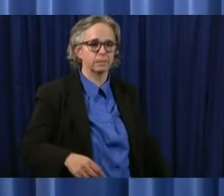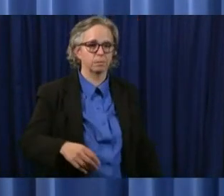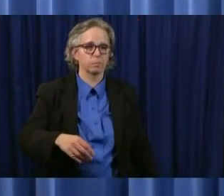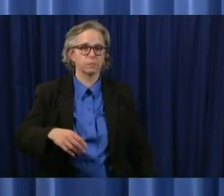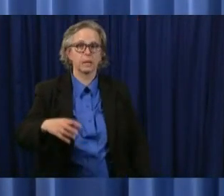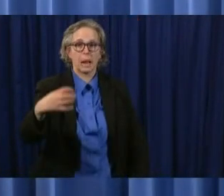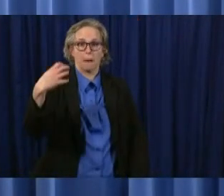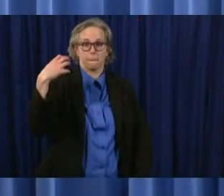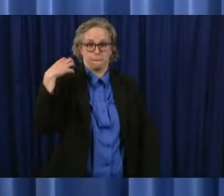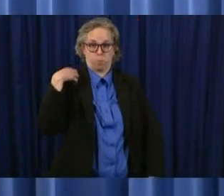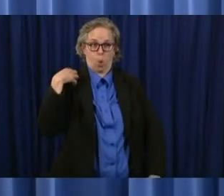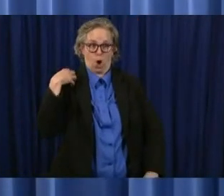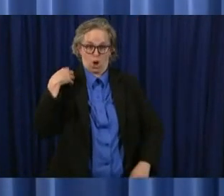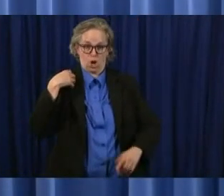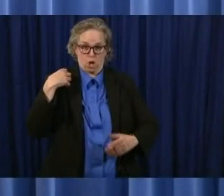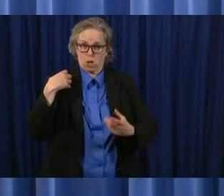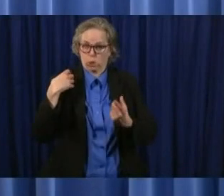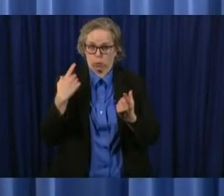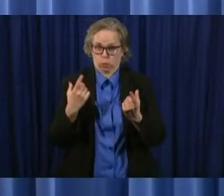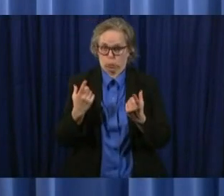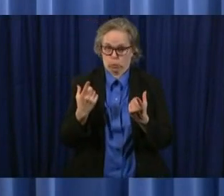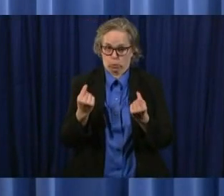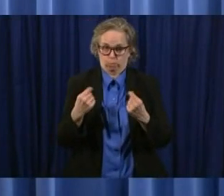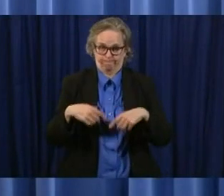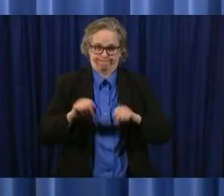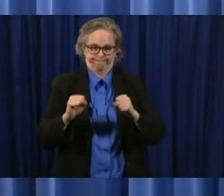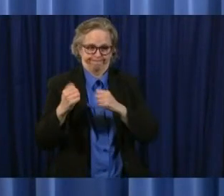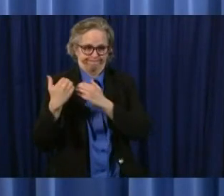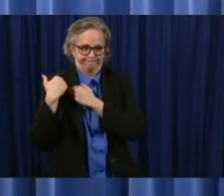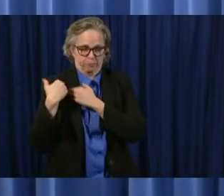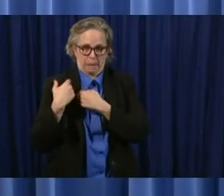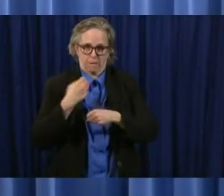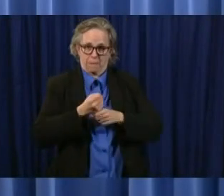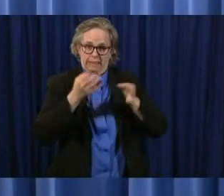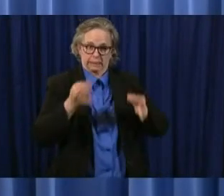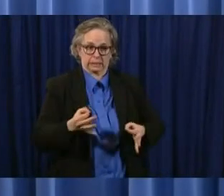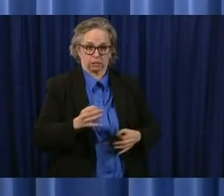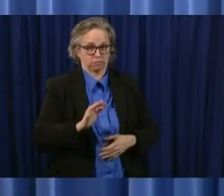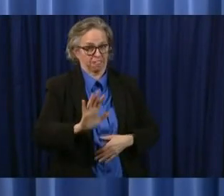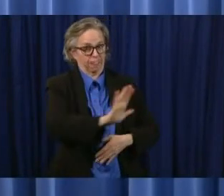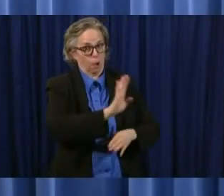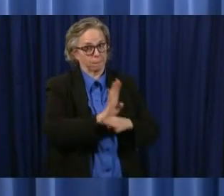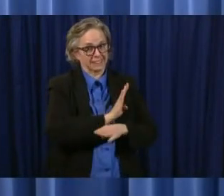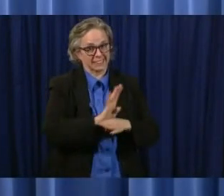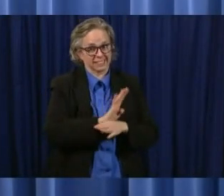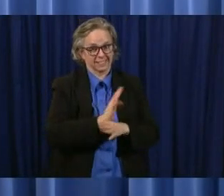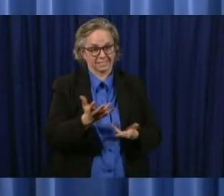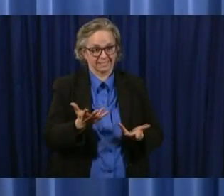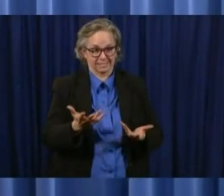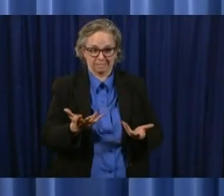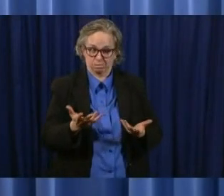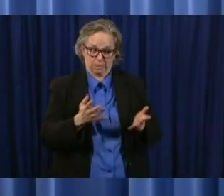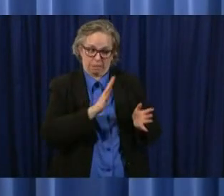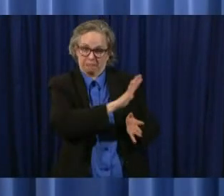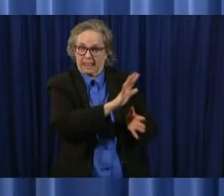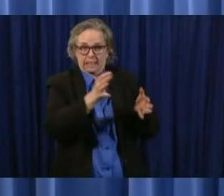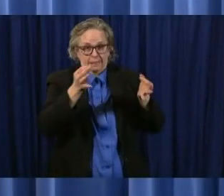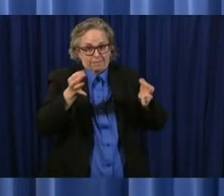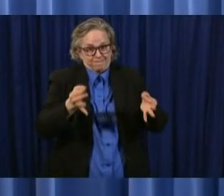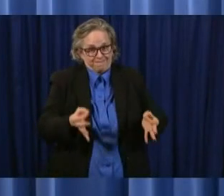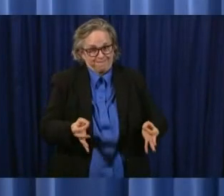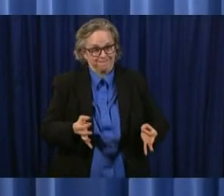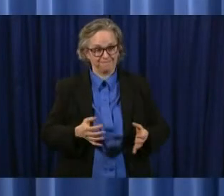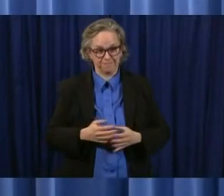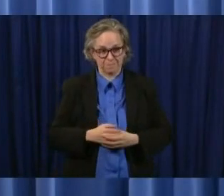make a decision as the employer it's their business uh that they're going to require everybody that comes in the door